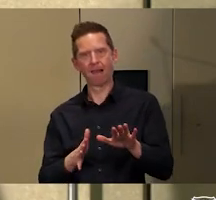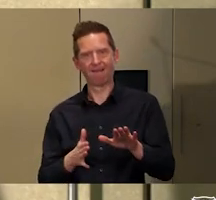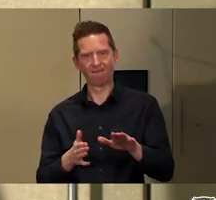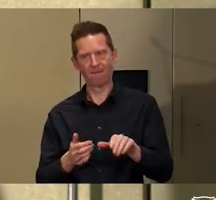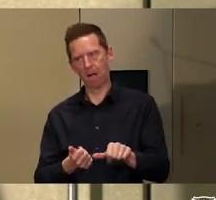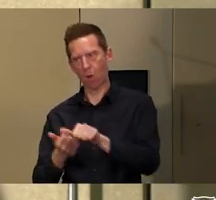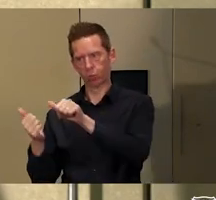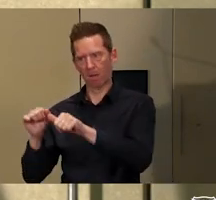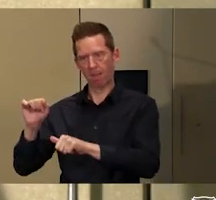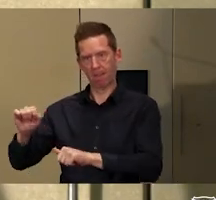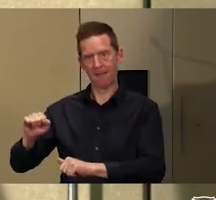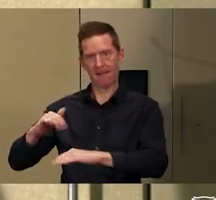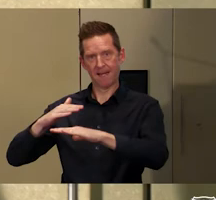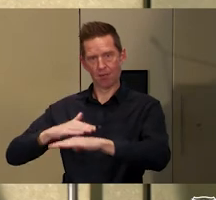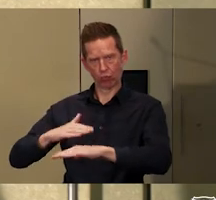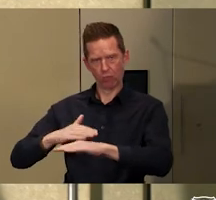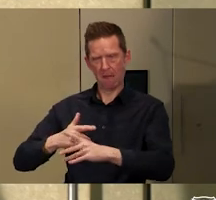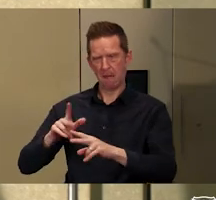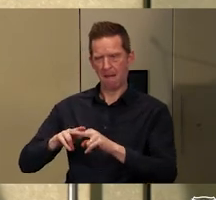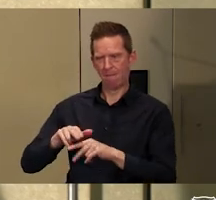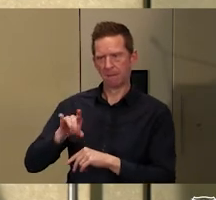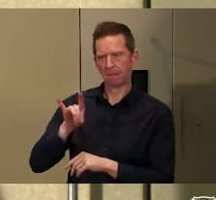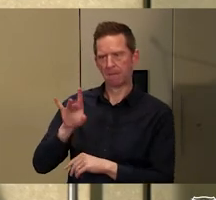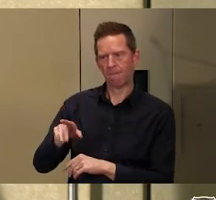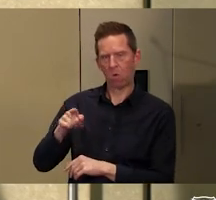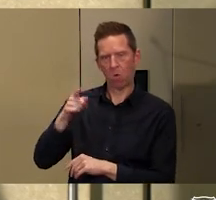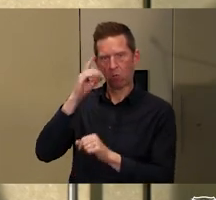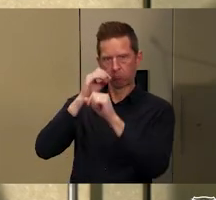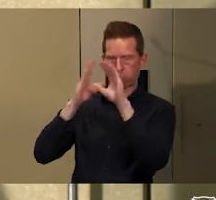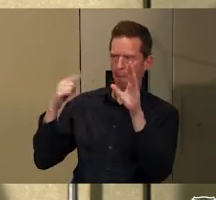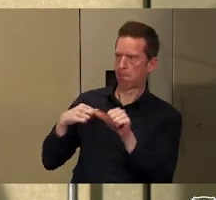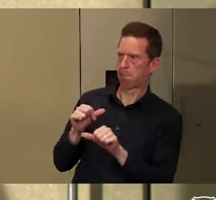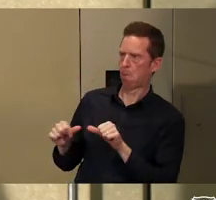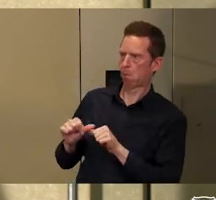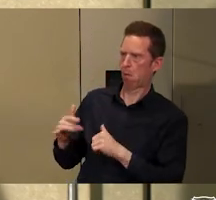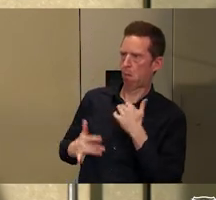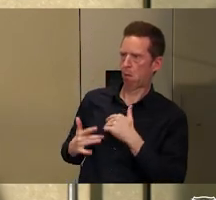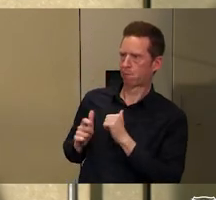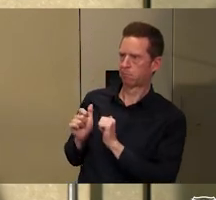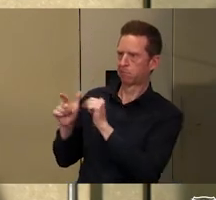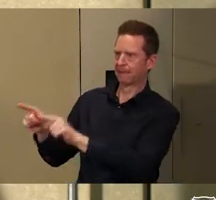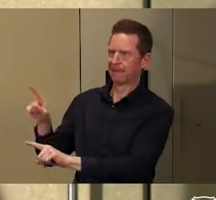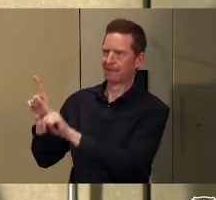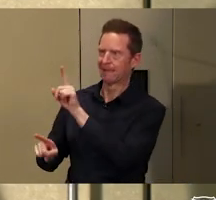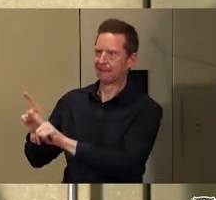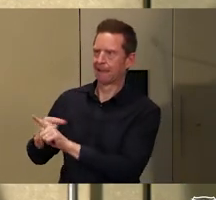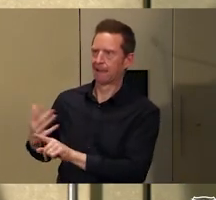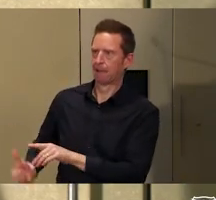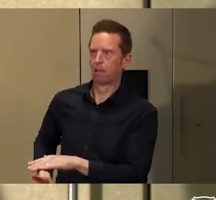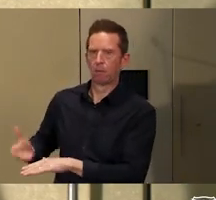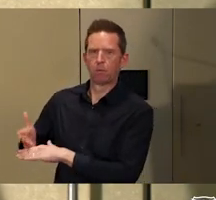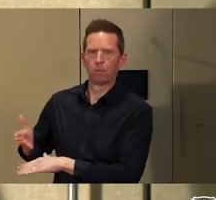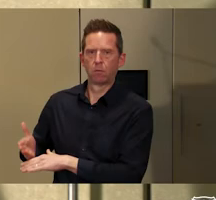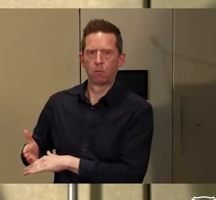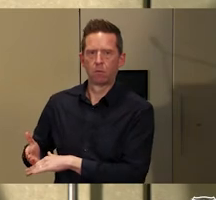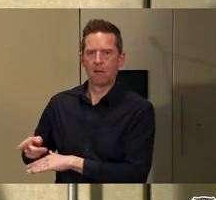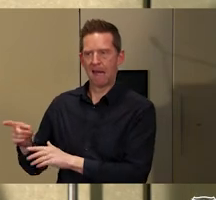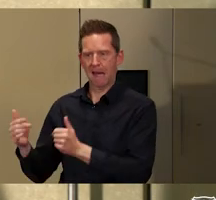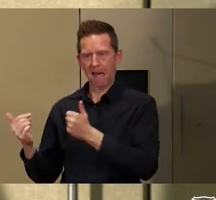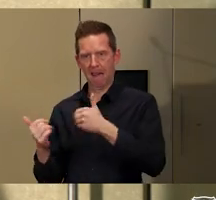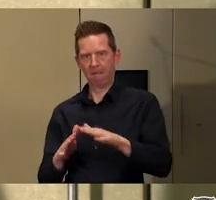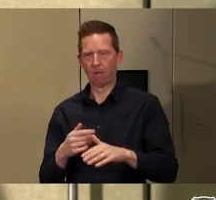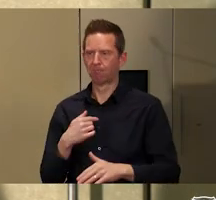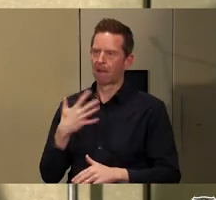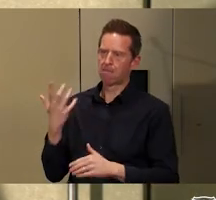lifestyle. They will leave their country and they will need to go to a